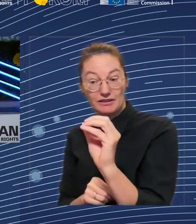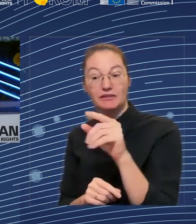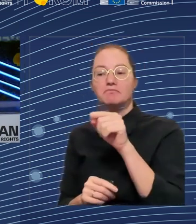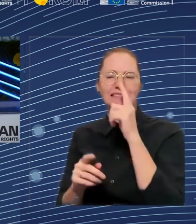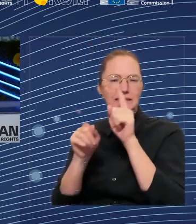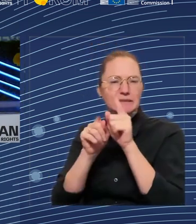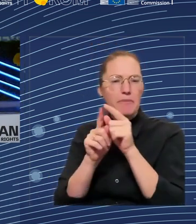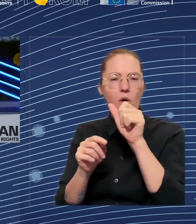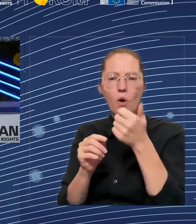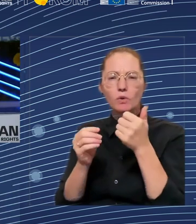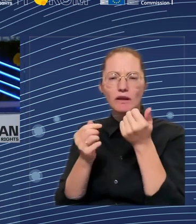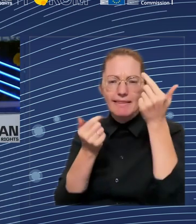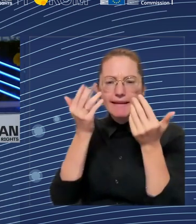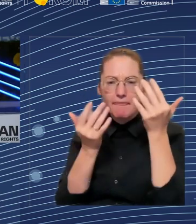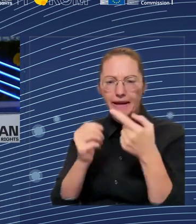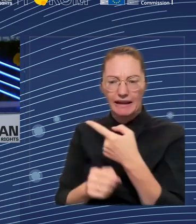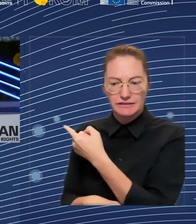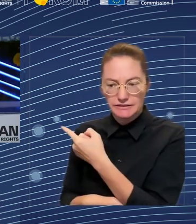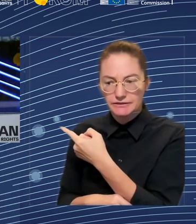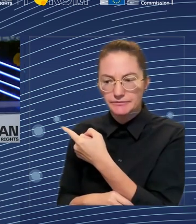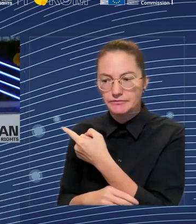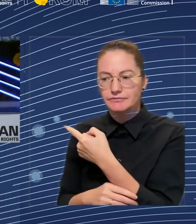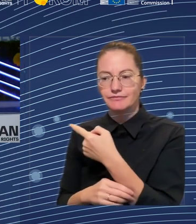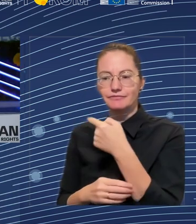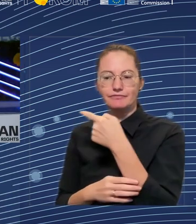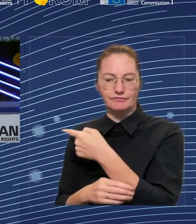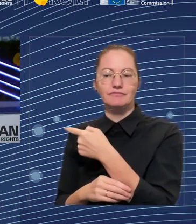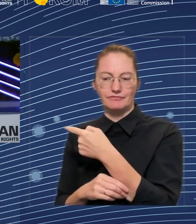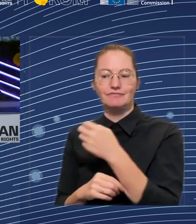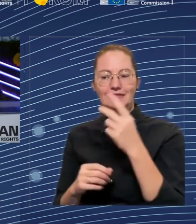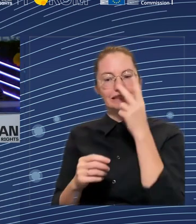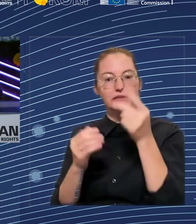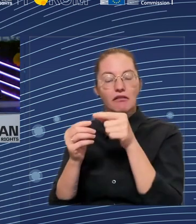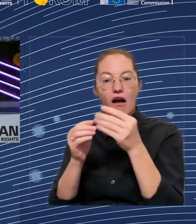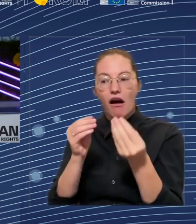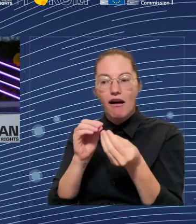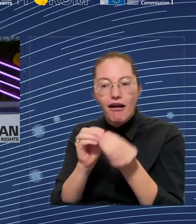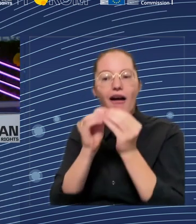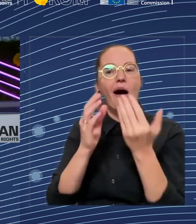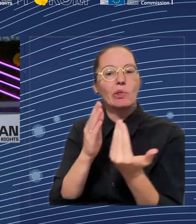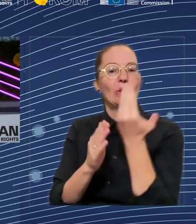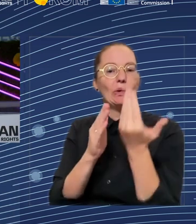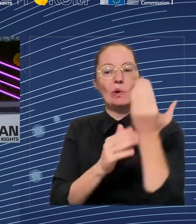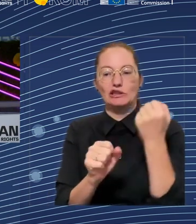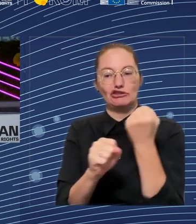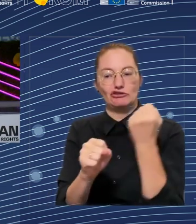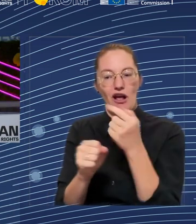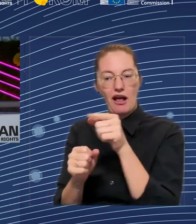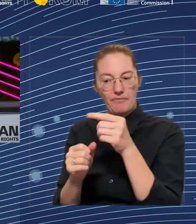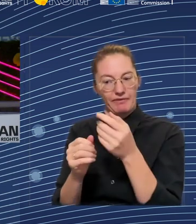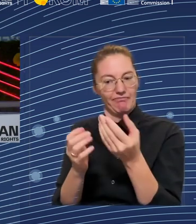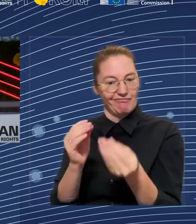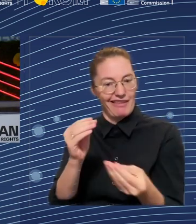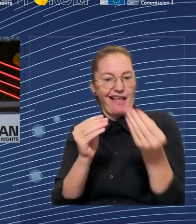Act, with the aim to create more manufacturing capacity for net zero